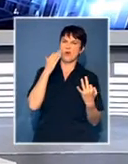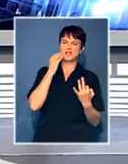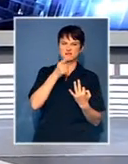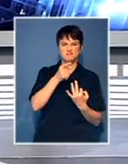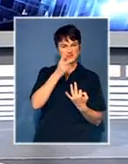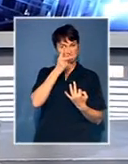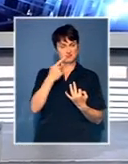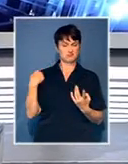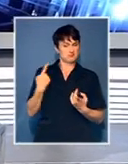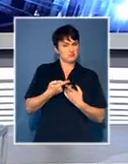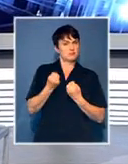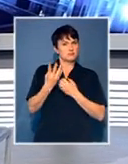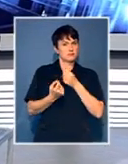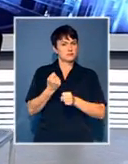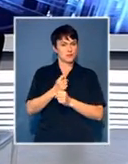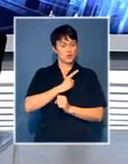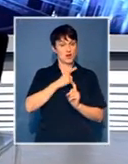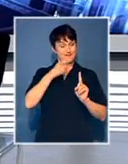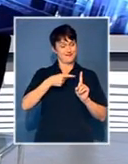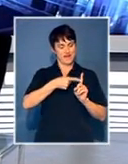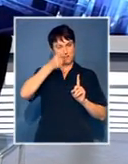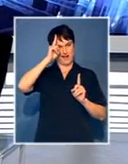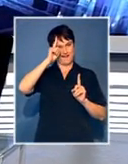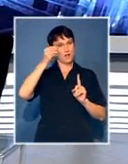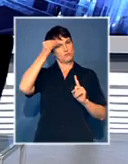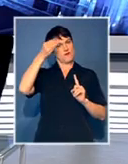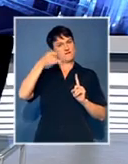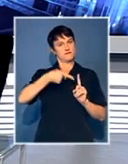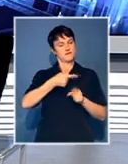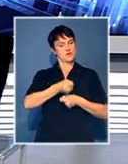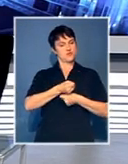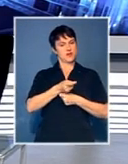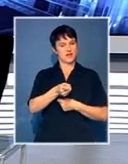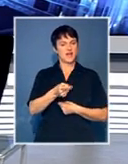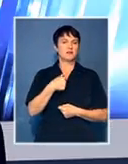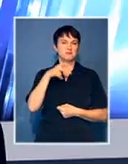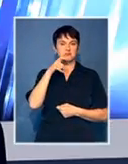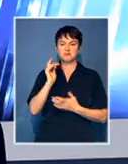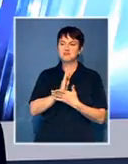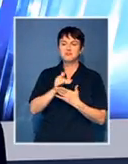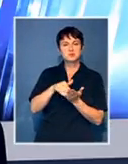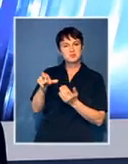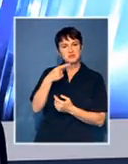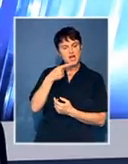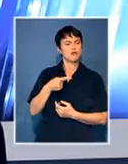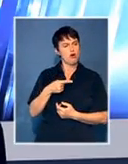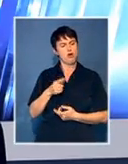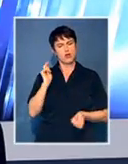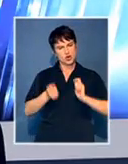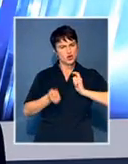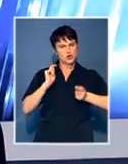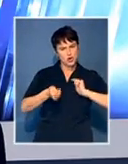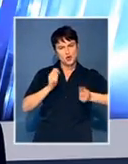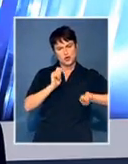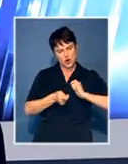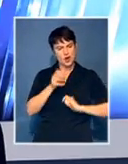you picked up over the years, especially being a black professor in these institutions? We heard from the students saying things have changed. They now feel welcome in these